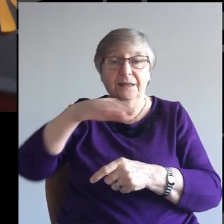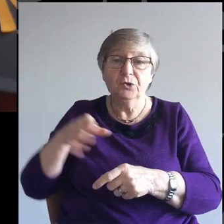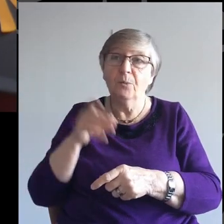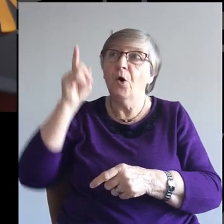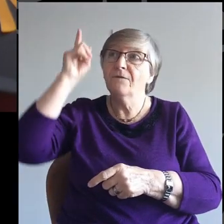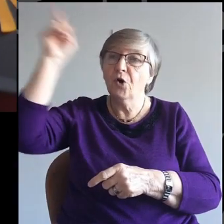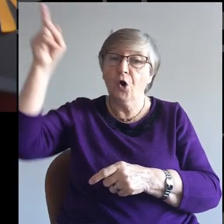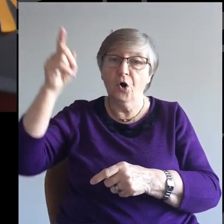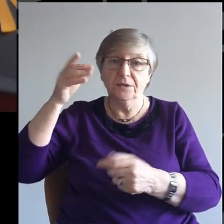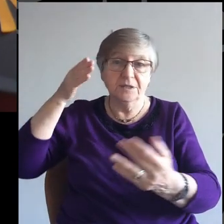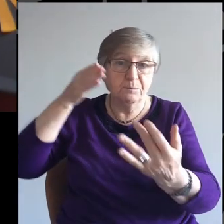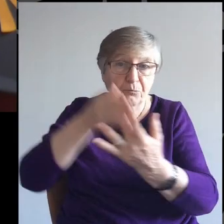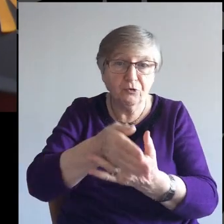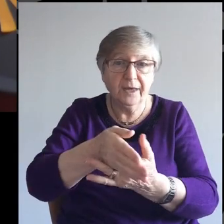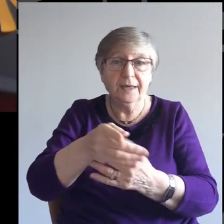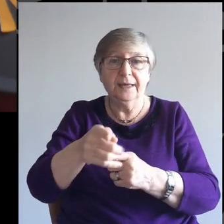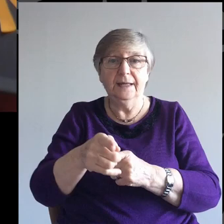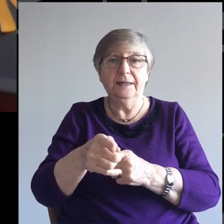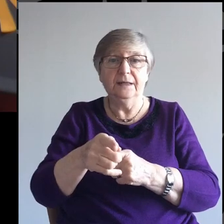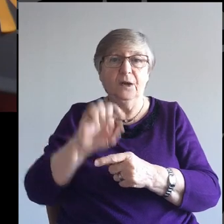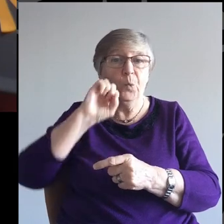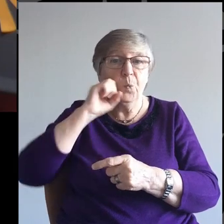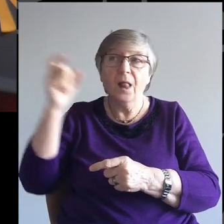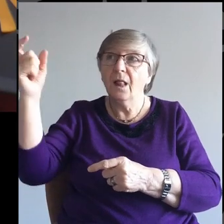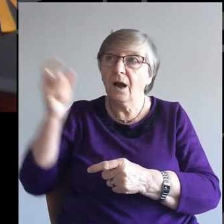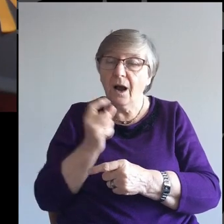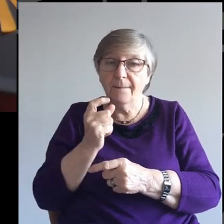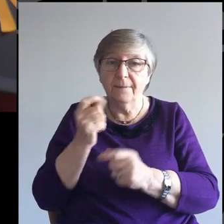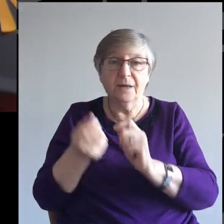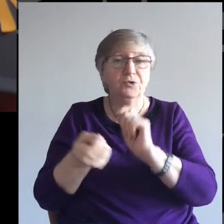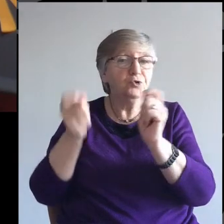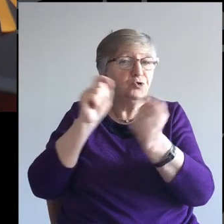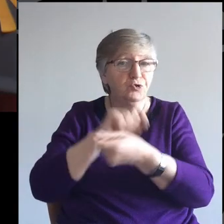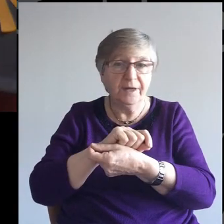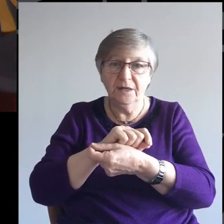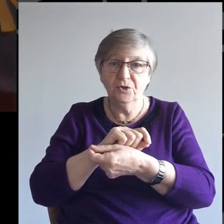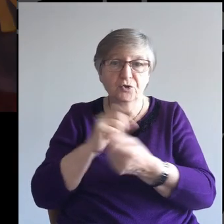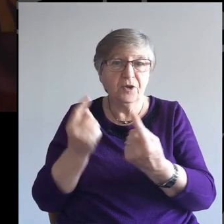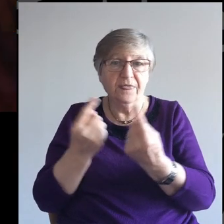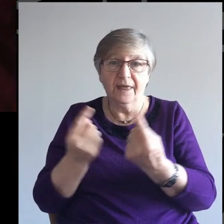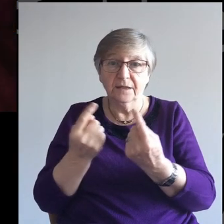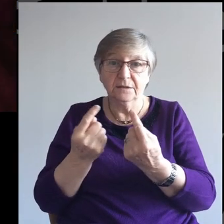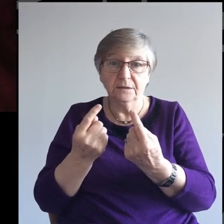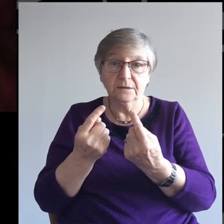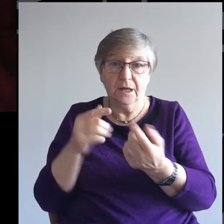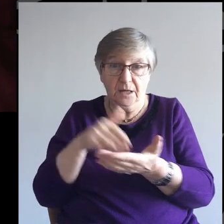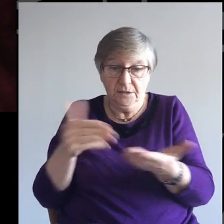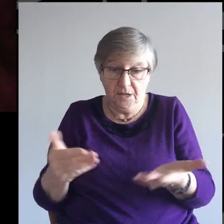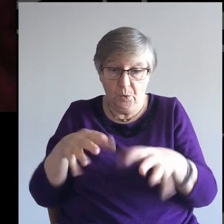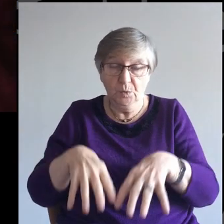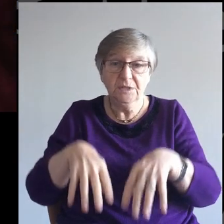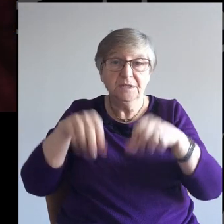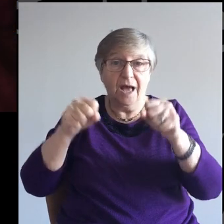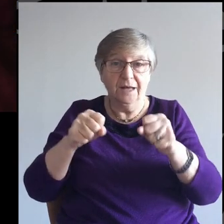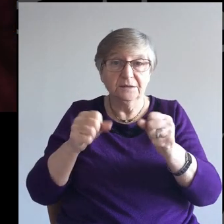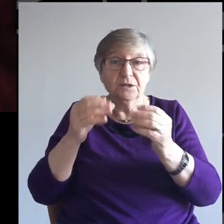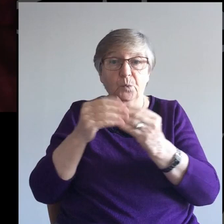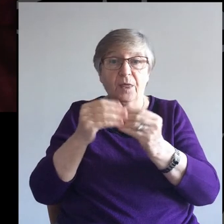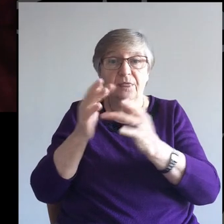says Jesus, is breaking in. It's a kingdom which will come and change and transform things, and it has begun in the work of Jesus.